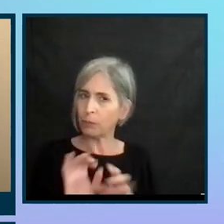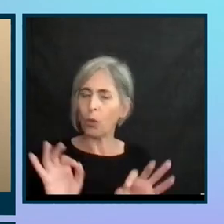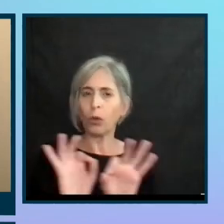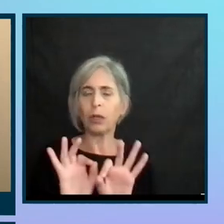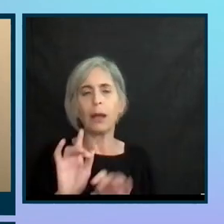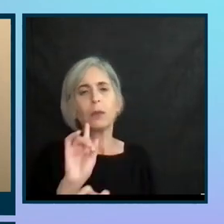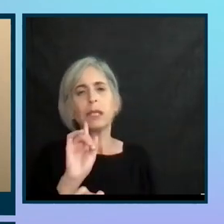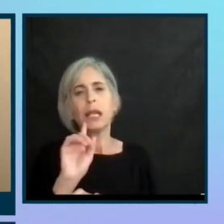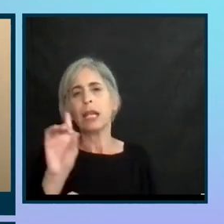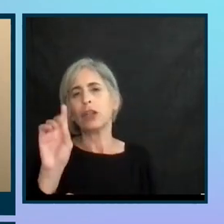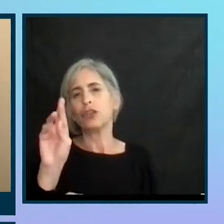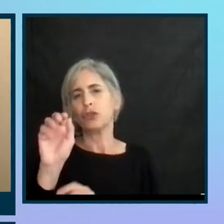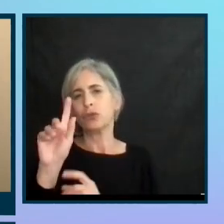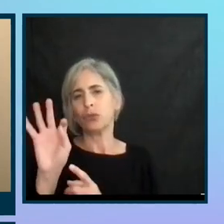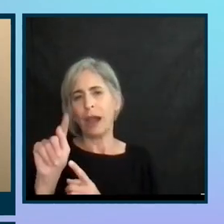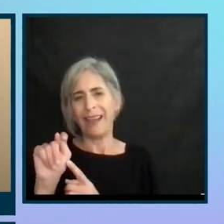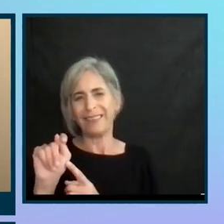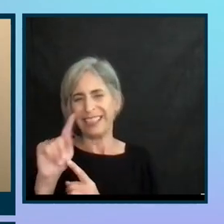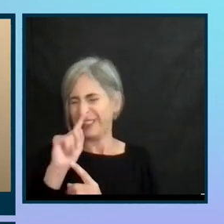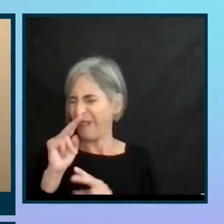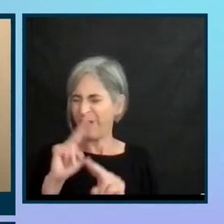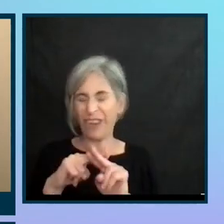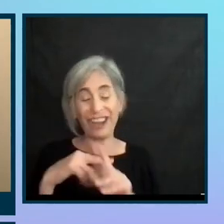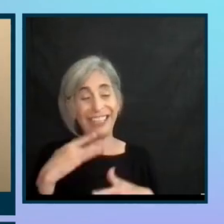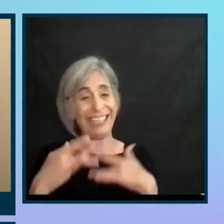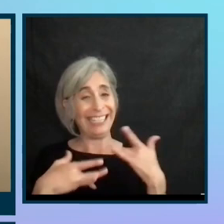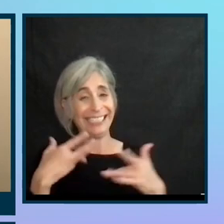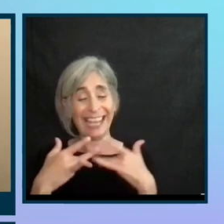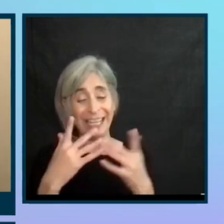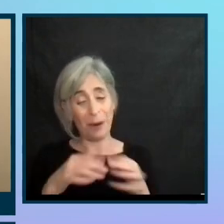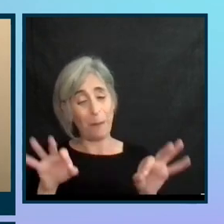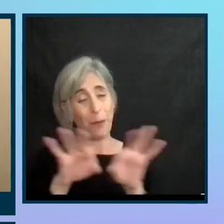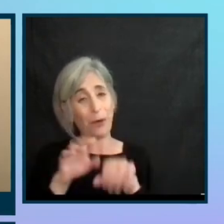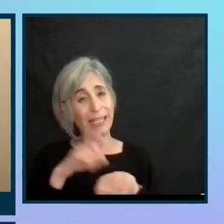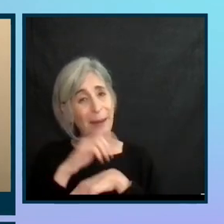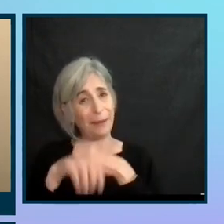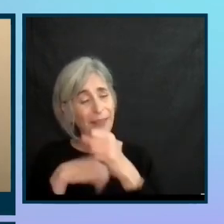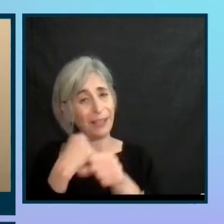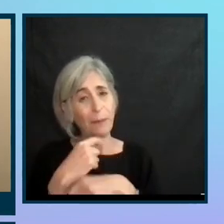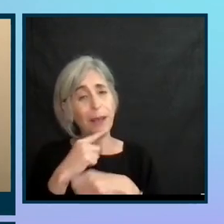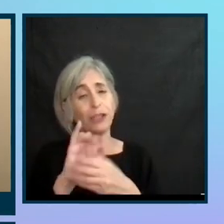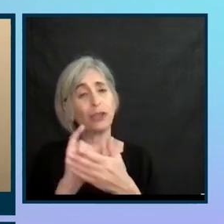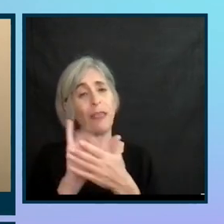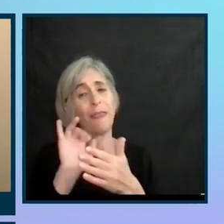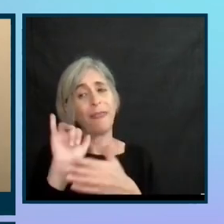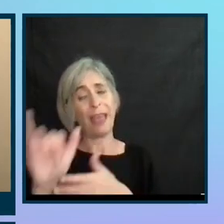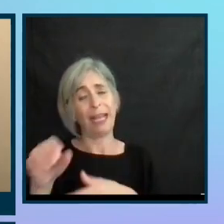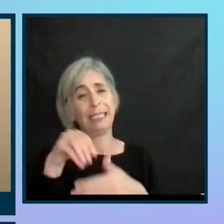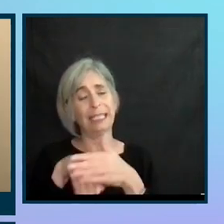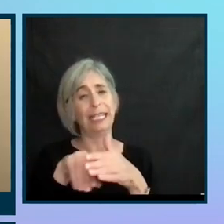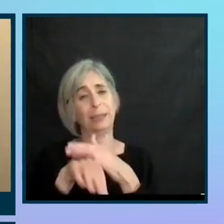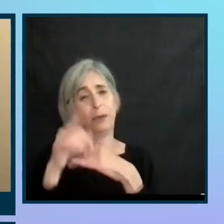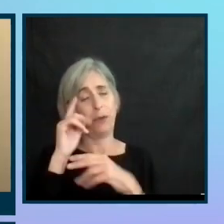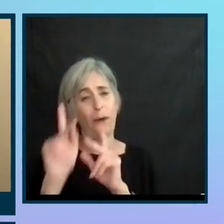say probably the draft since it's the most fun and exciting and important time of the year to make sure that's accessible for people.